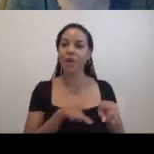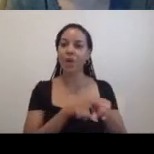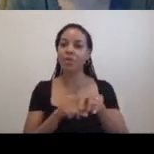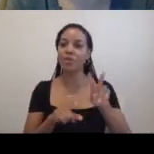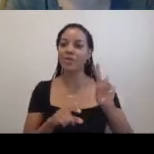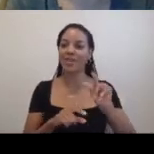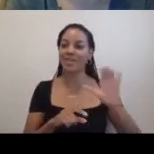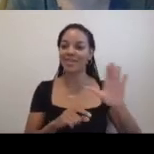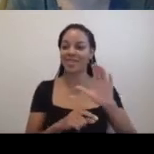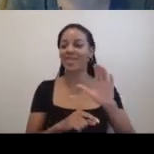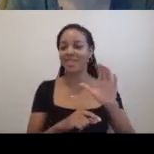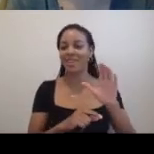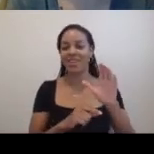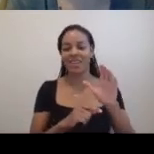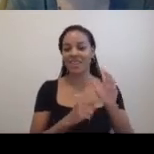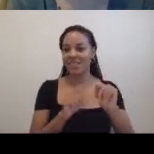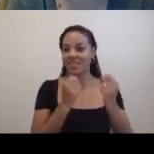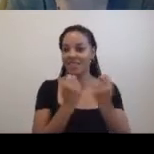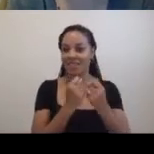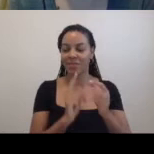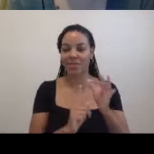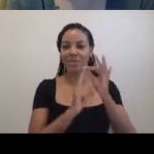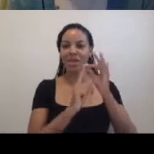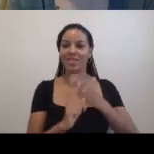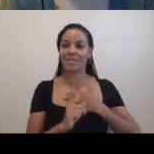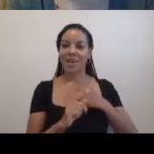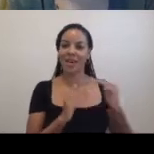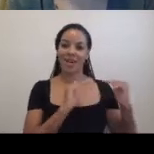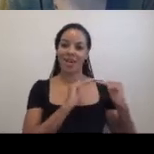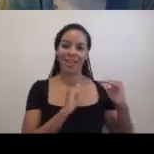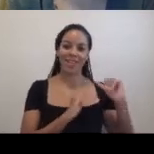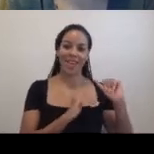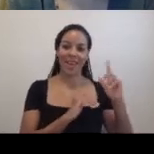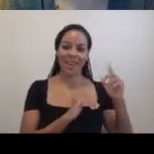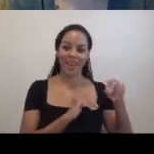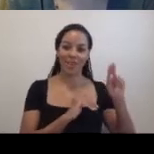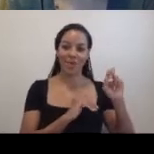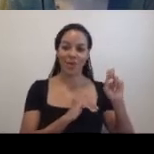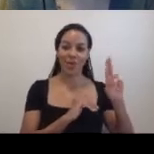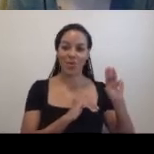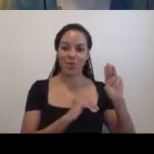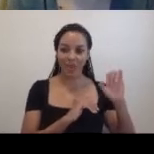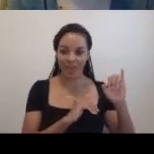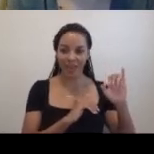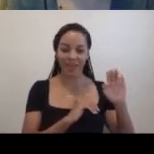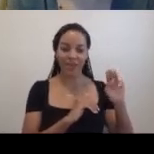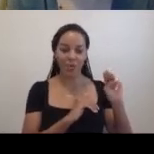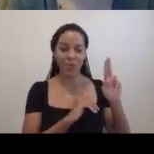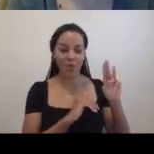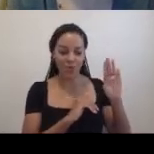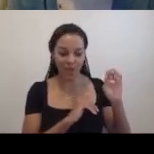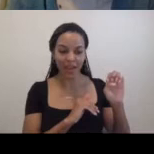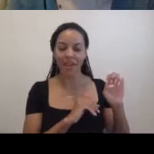especially my colleague, Adrienne Umay, who's sitting across me right now. I want to acknowledge the support of our board, the new school,